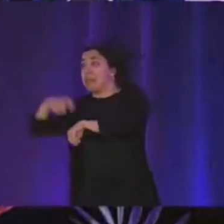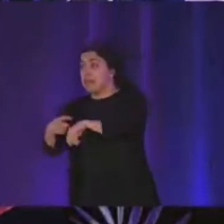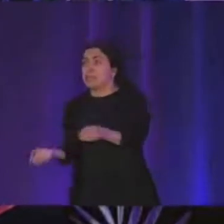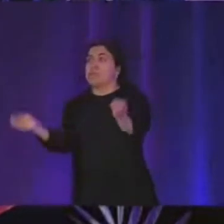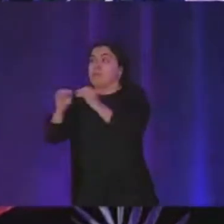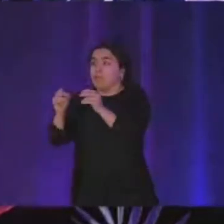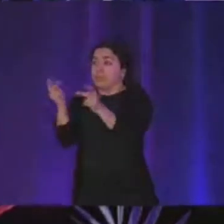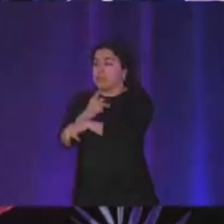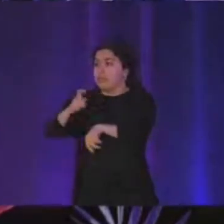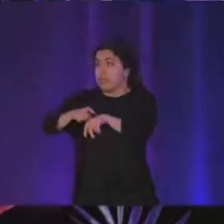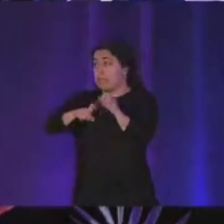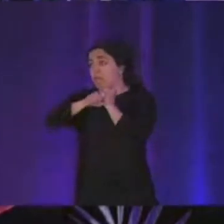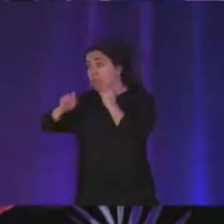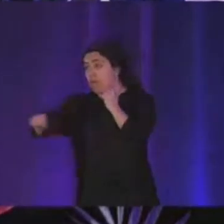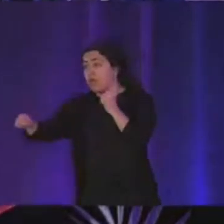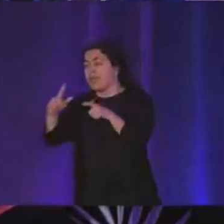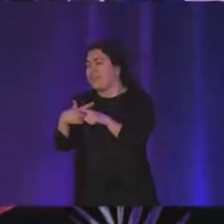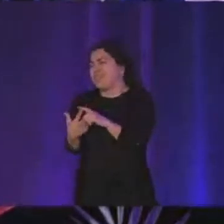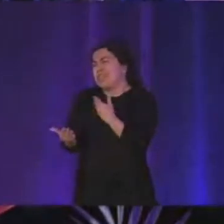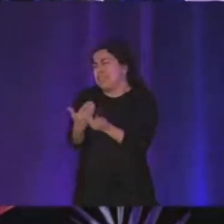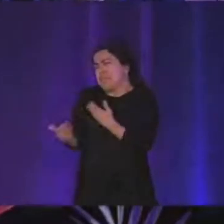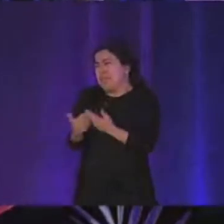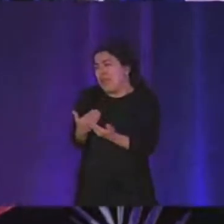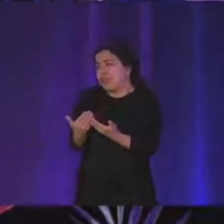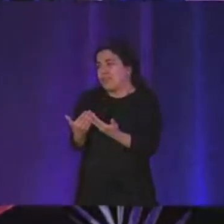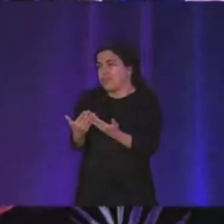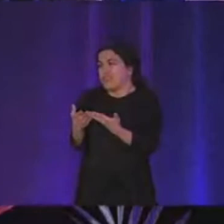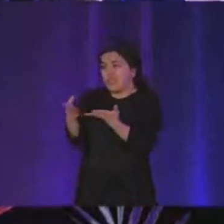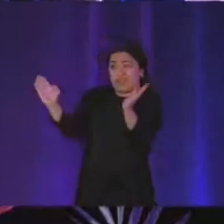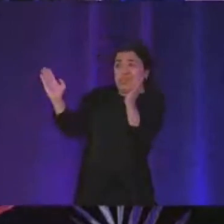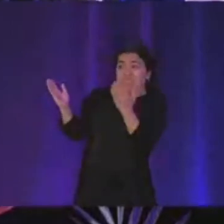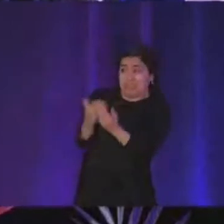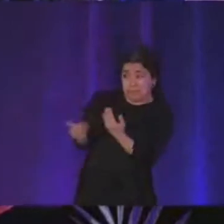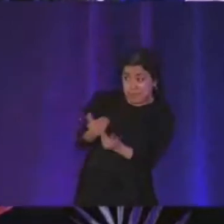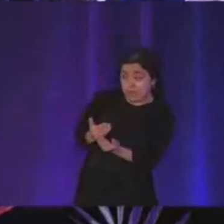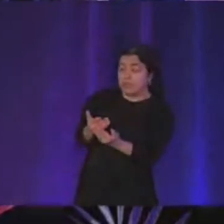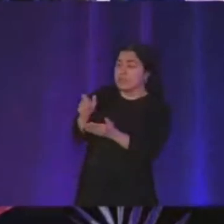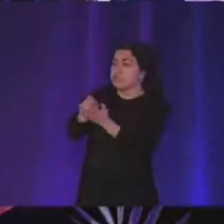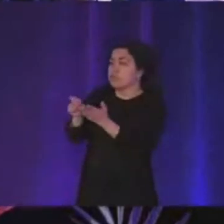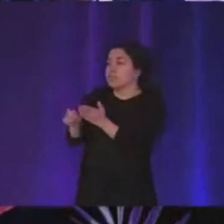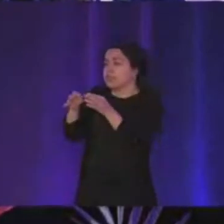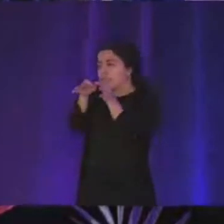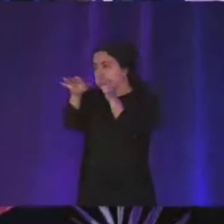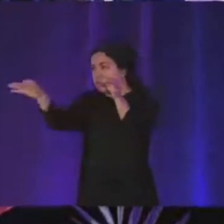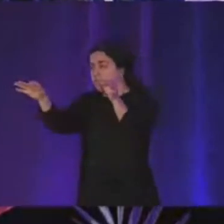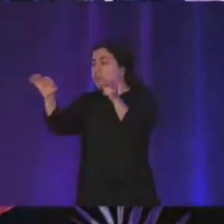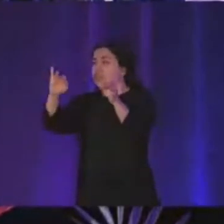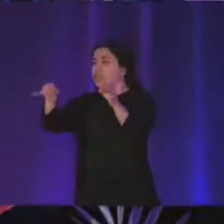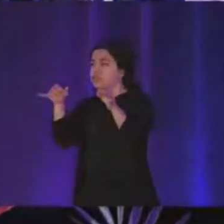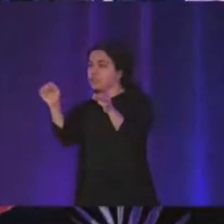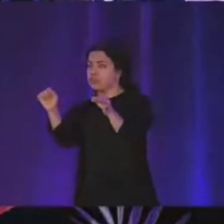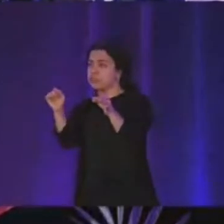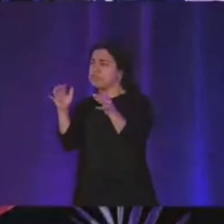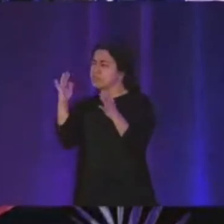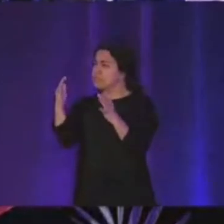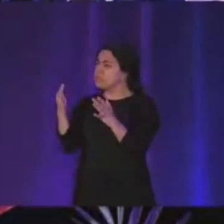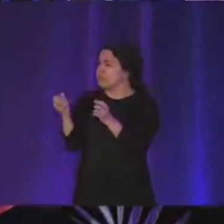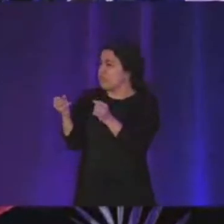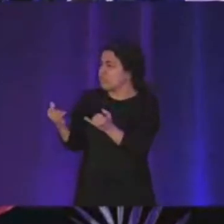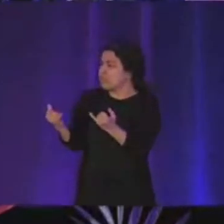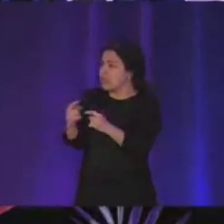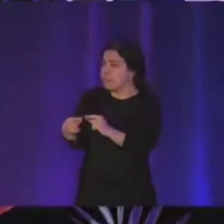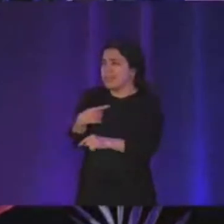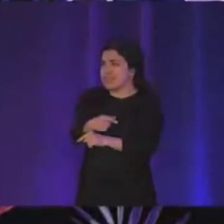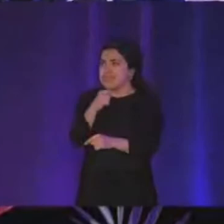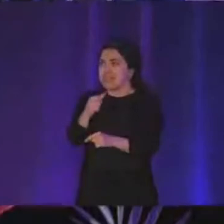doesn't matter in the grand scheme of things so writing javascripts and the javascript engine are pretty fast right now so this is not a